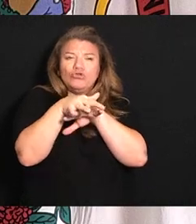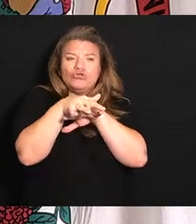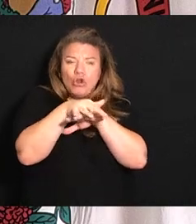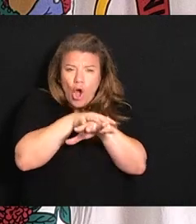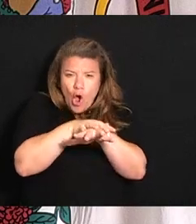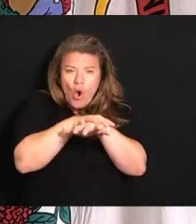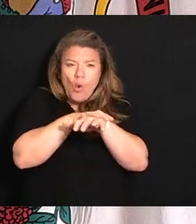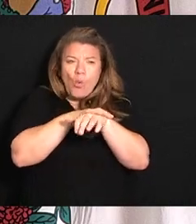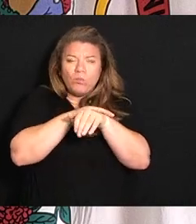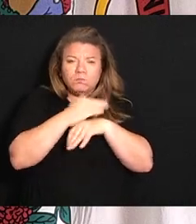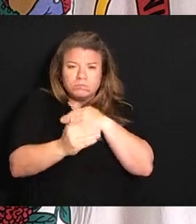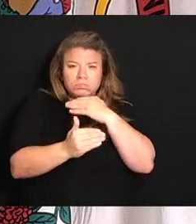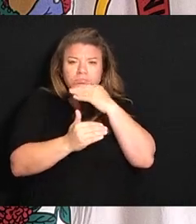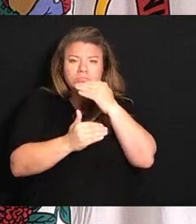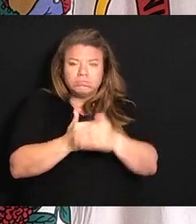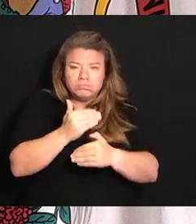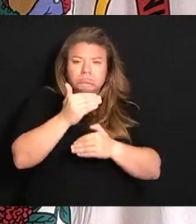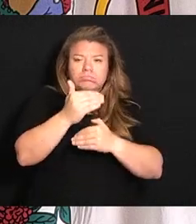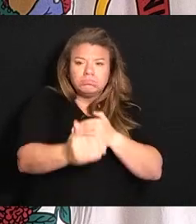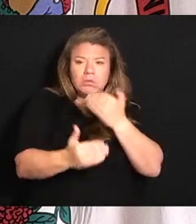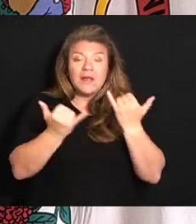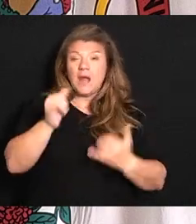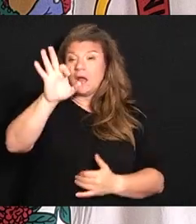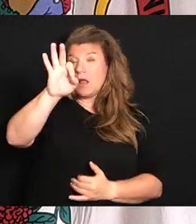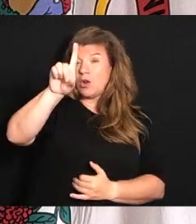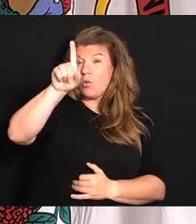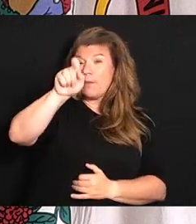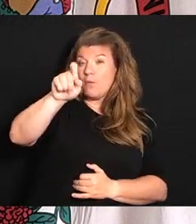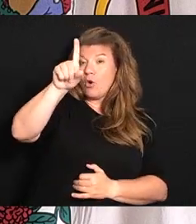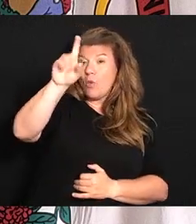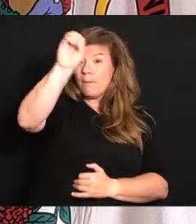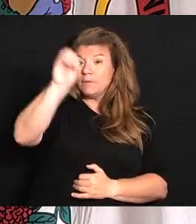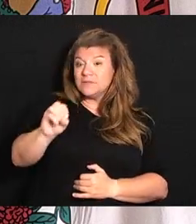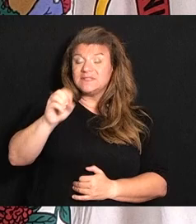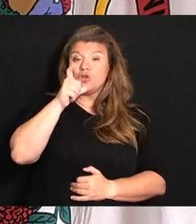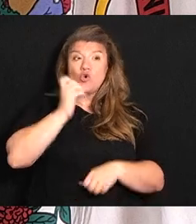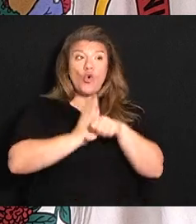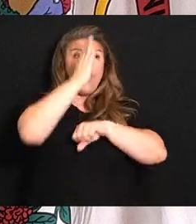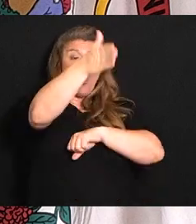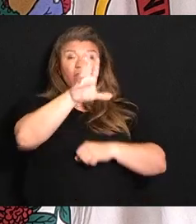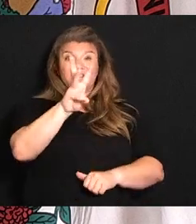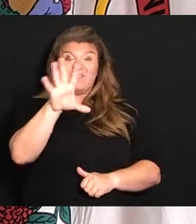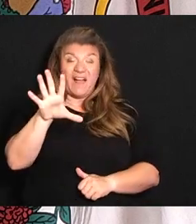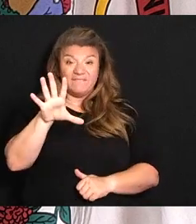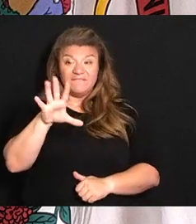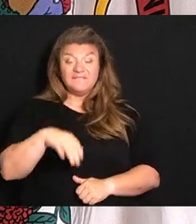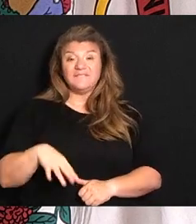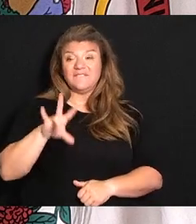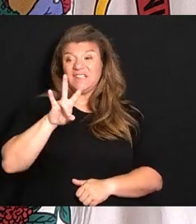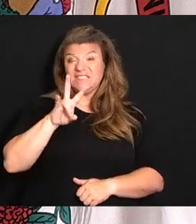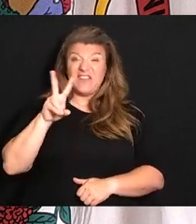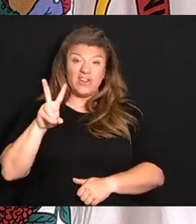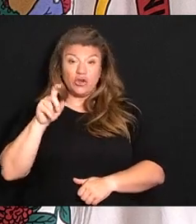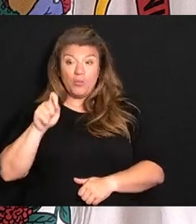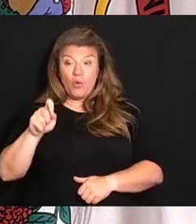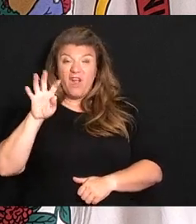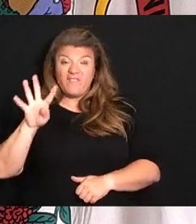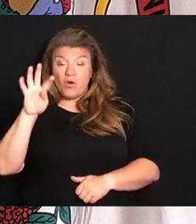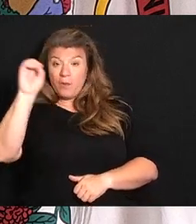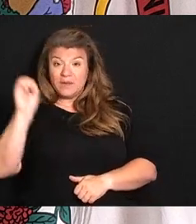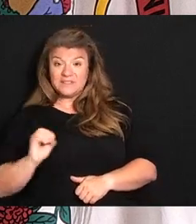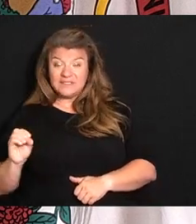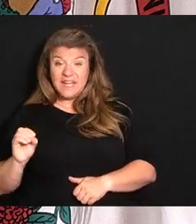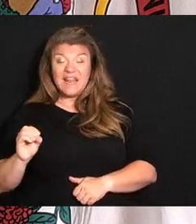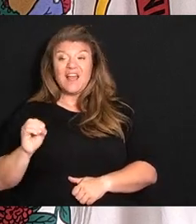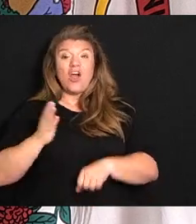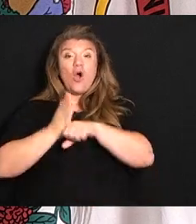headway and everything. We're at 91.1% of those that are over 65. We're at 72.4% of